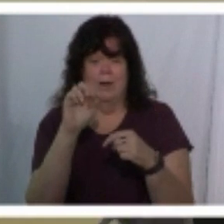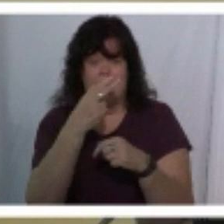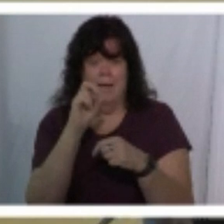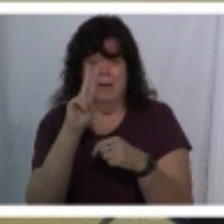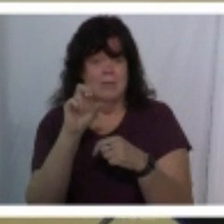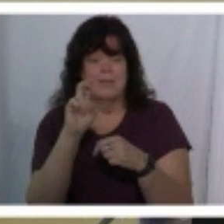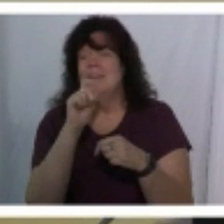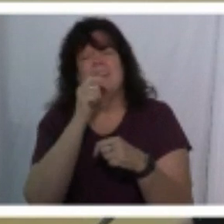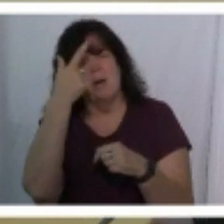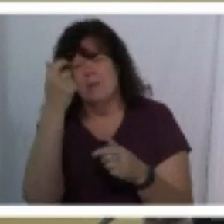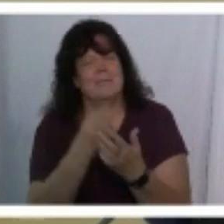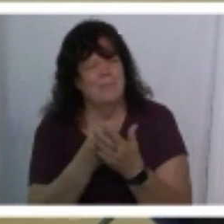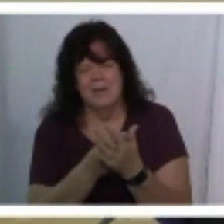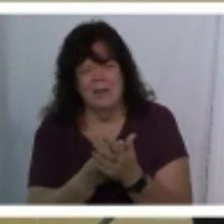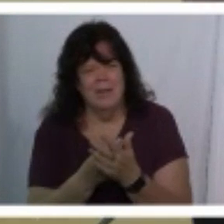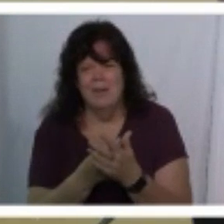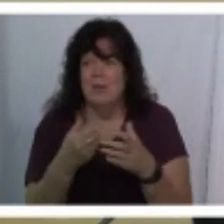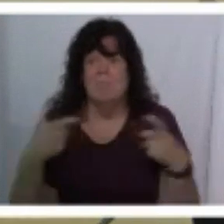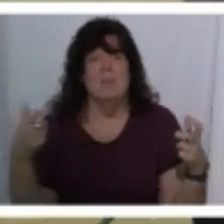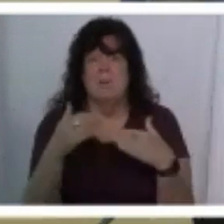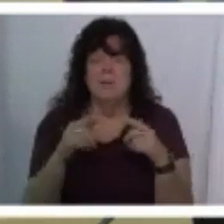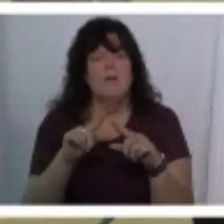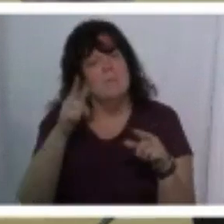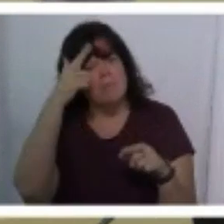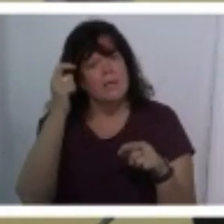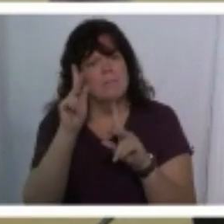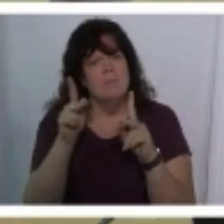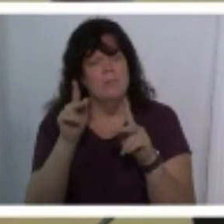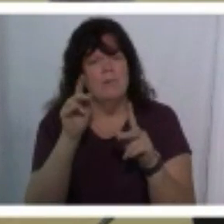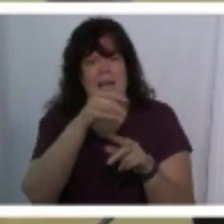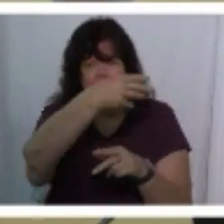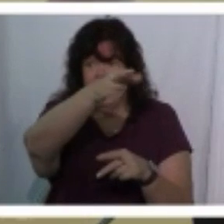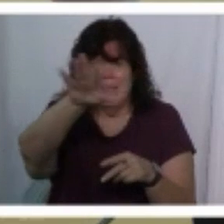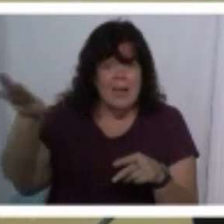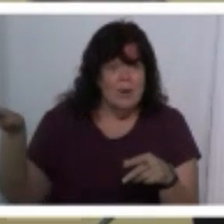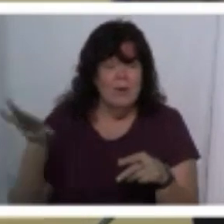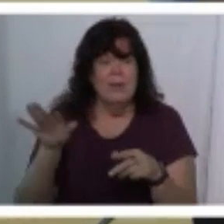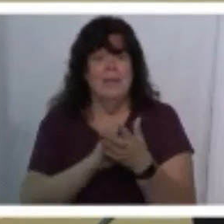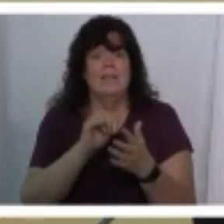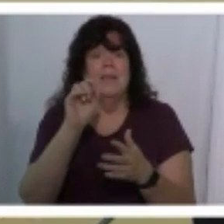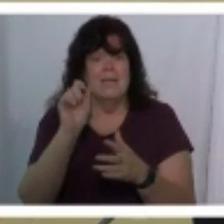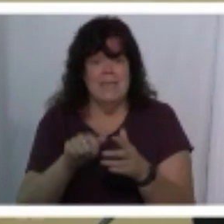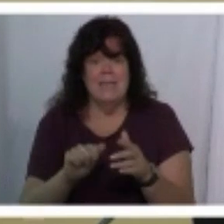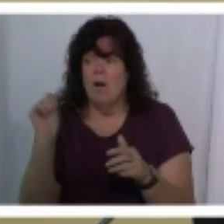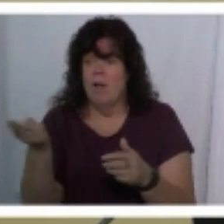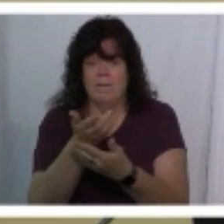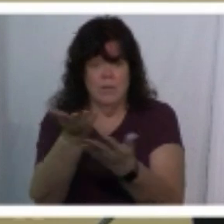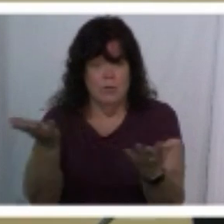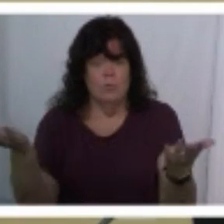not because of money not because of but because there are people out there that need every one of you